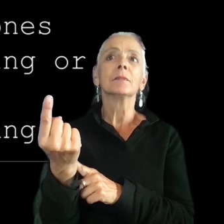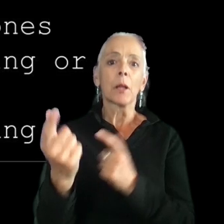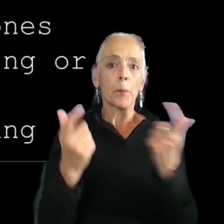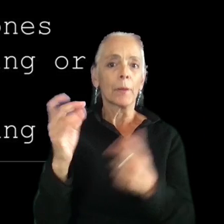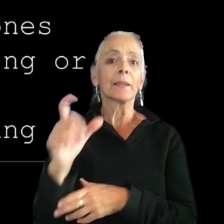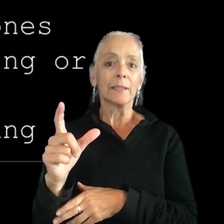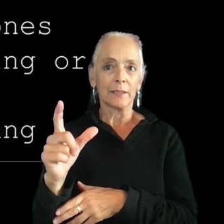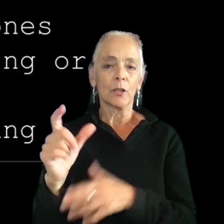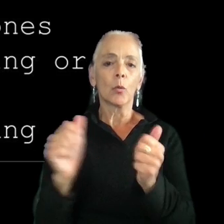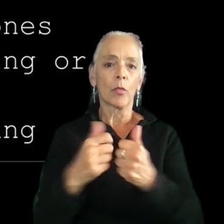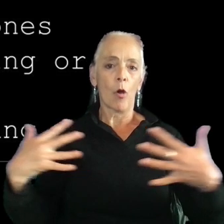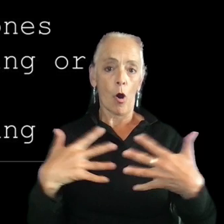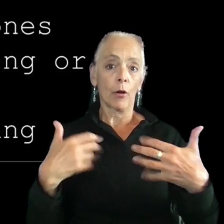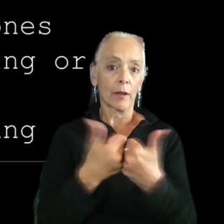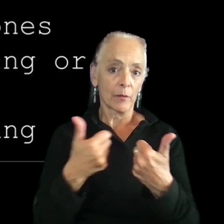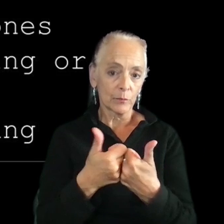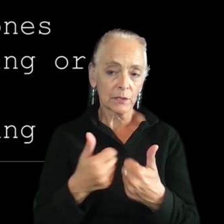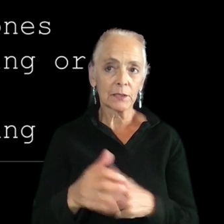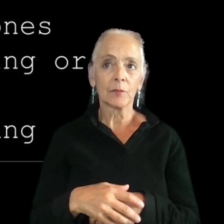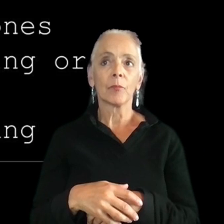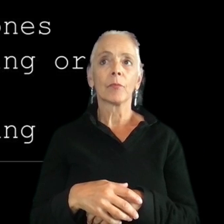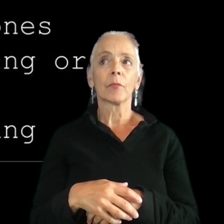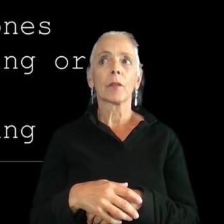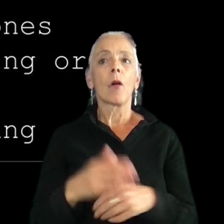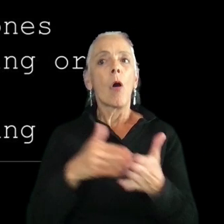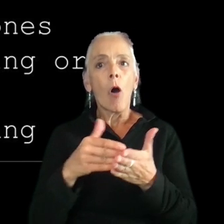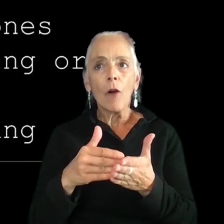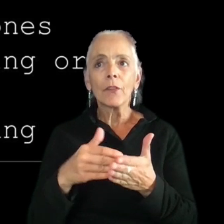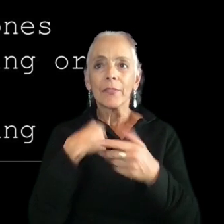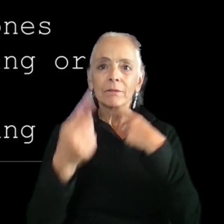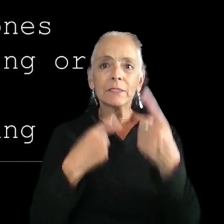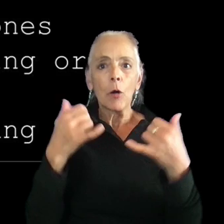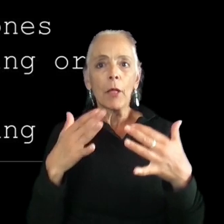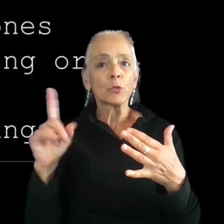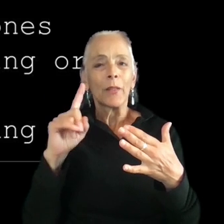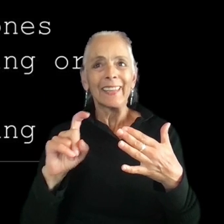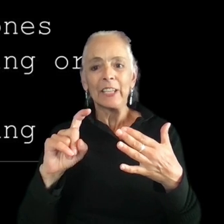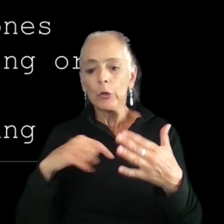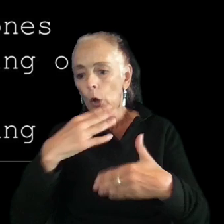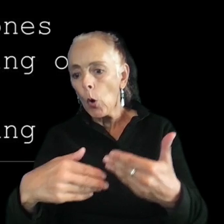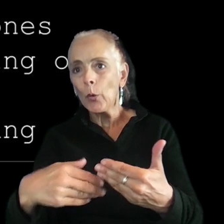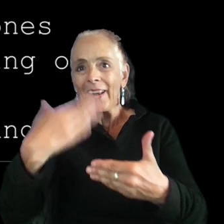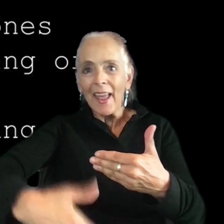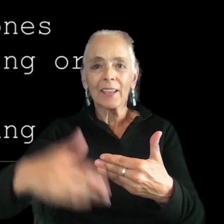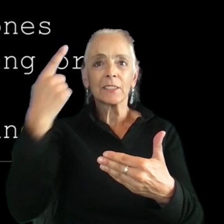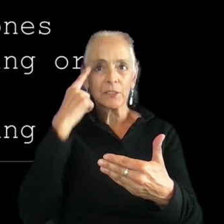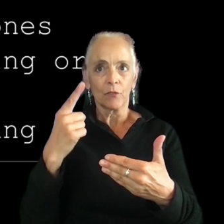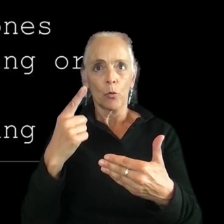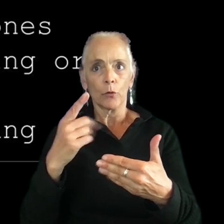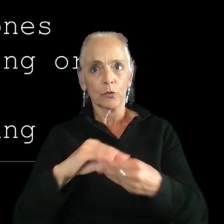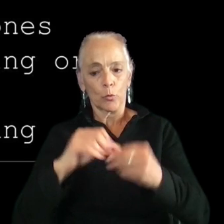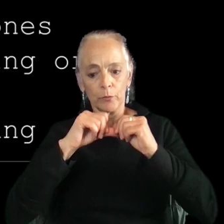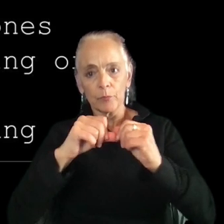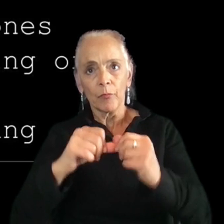horror games. And they're frequently informing players where they need to go next to advance the story. But we're